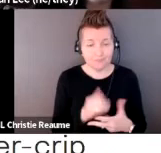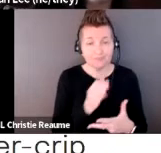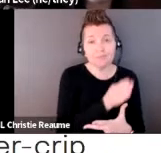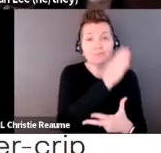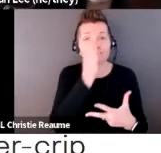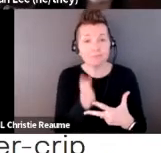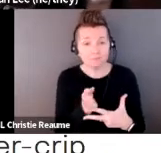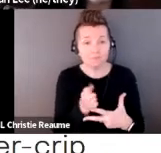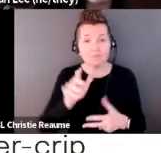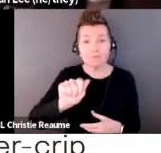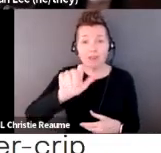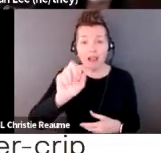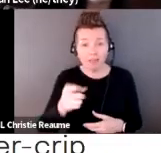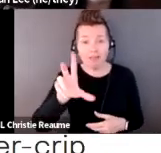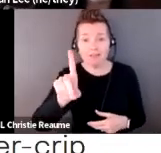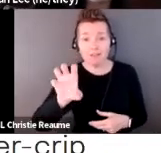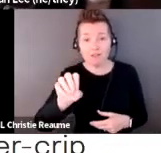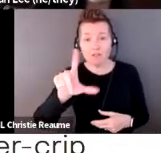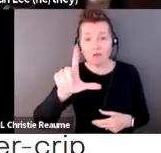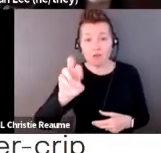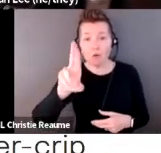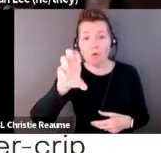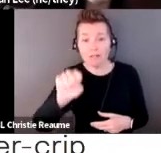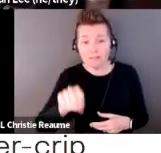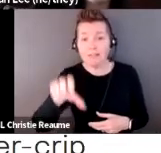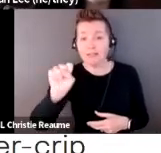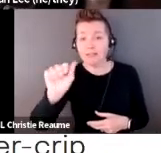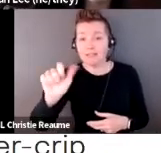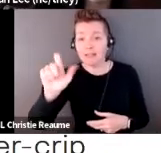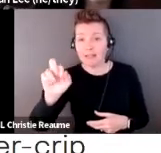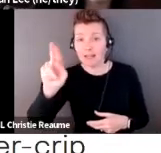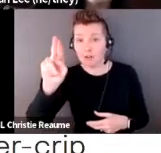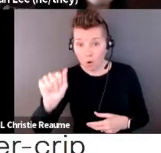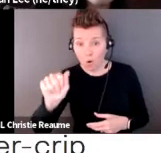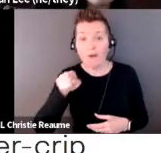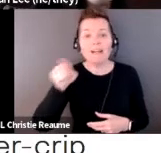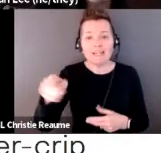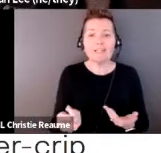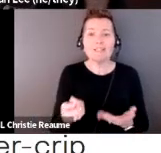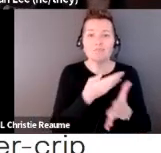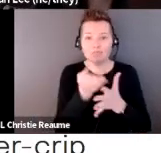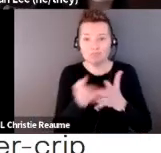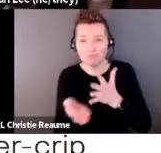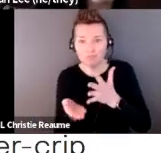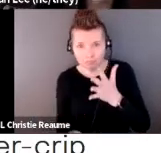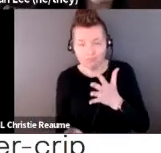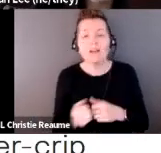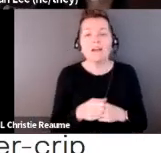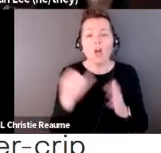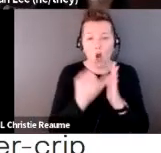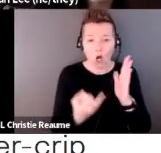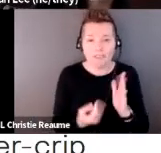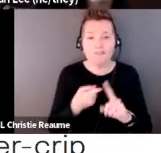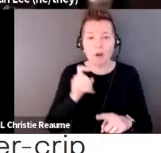Alex Dolores Salerno is an interdisciplinary artist based in Brooklyn, New York. Informed